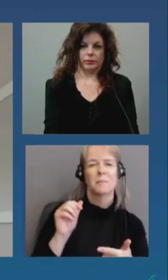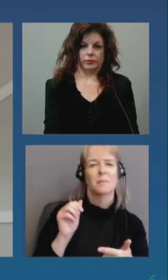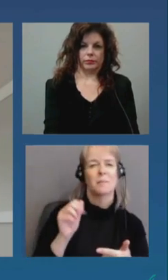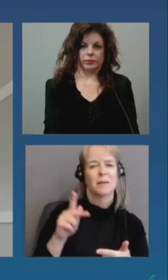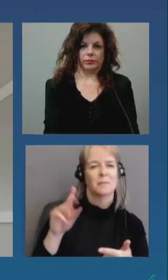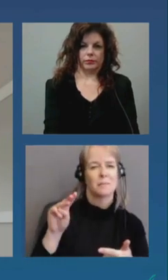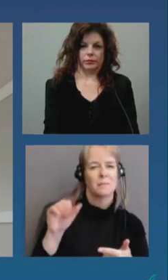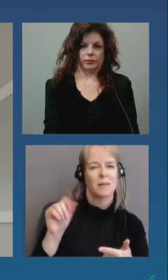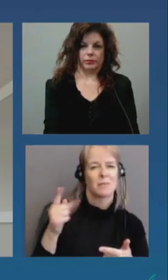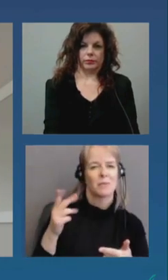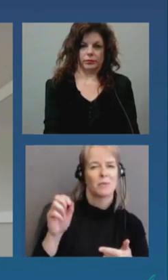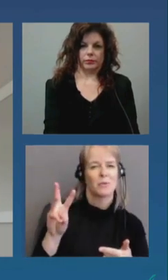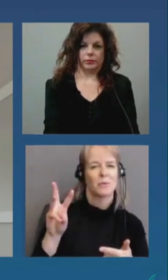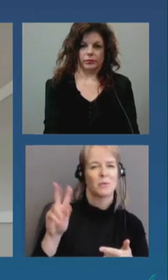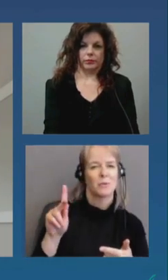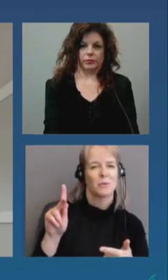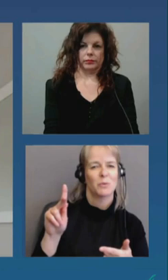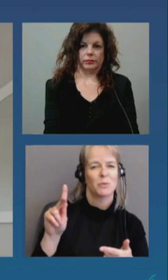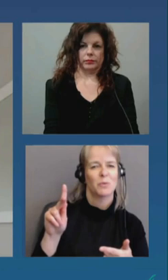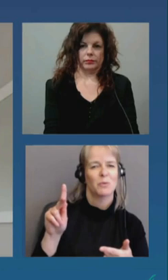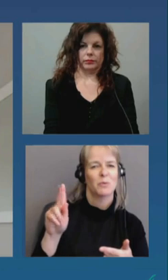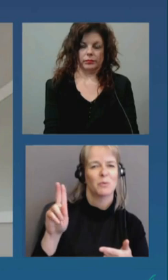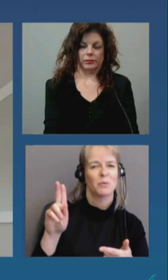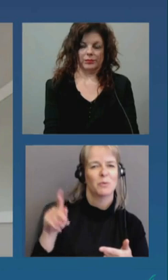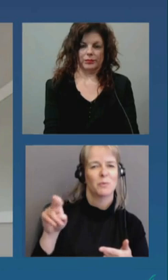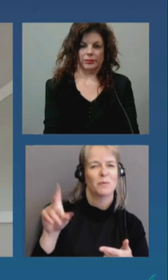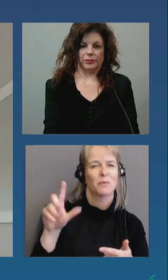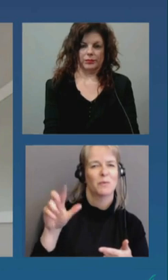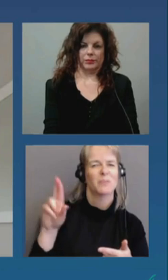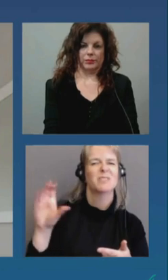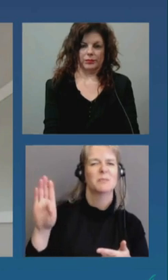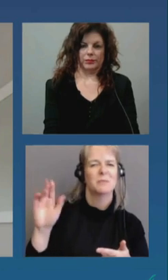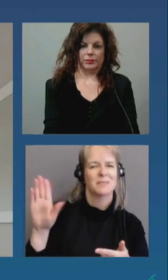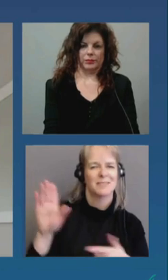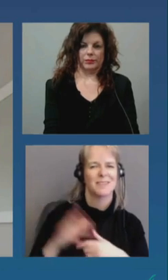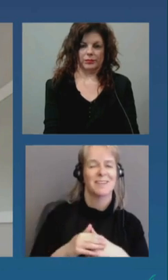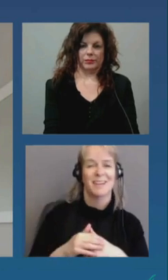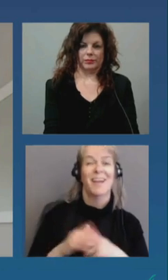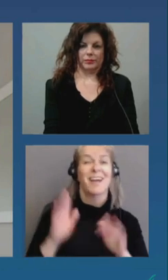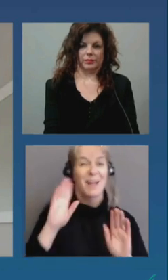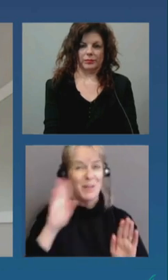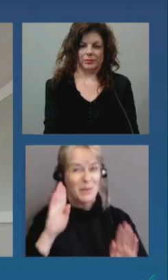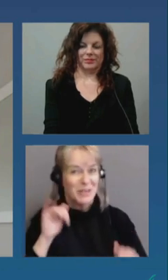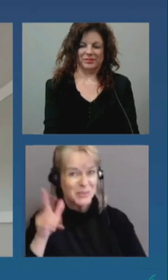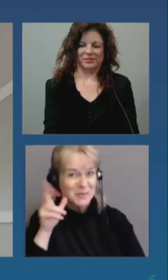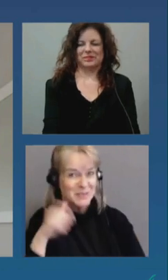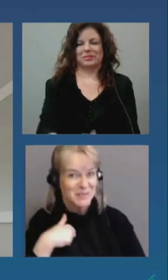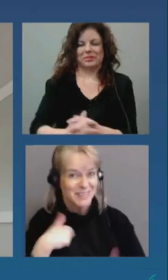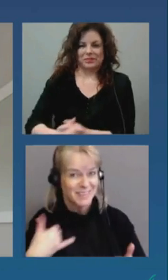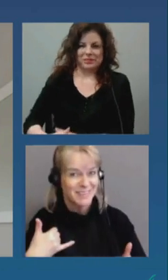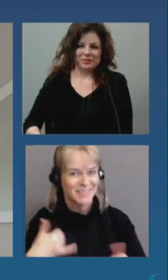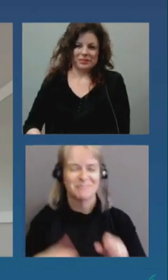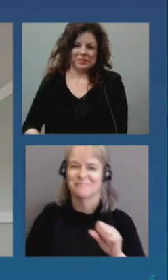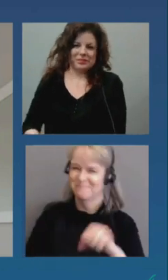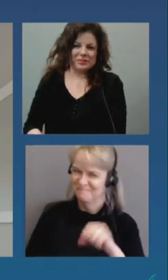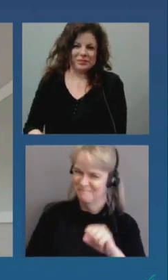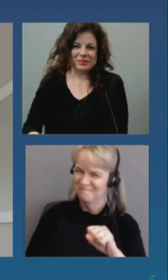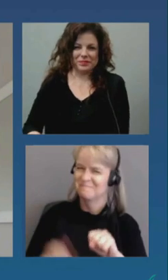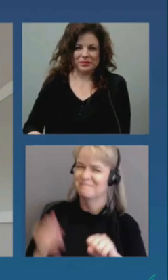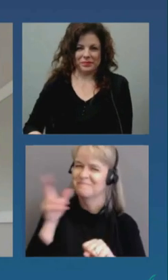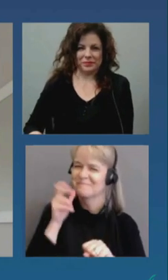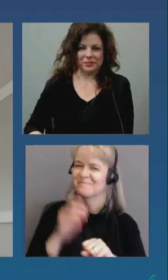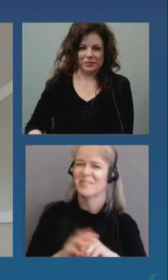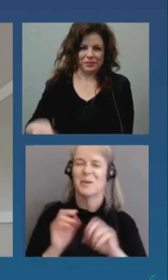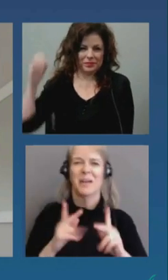hello hello can you hear me we can hear you i i'm in amazing um thank you uh so first